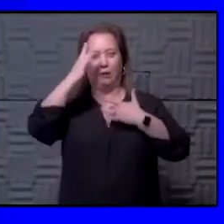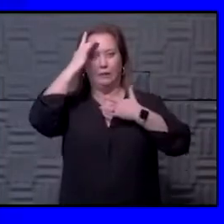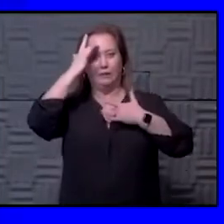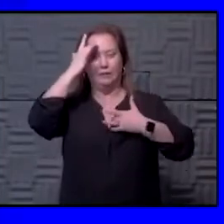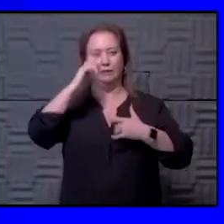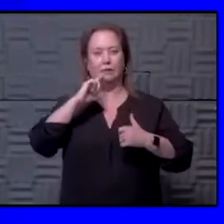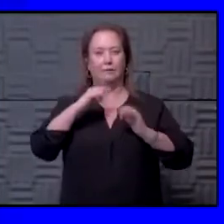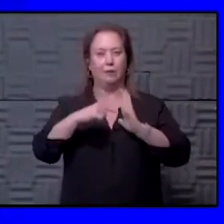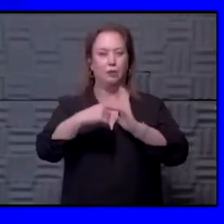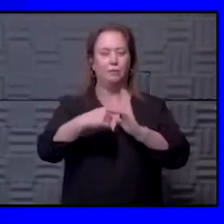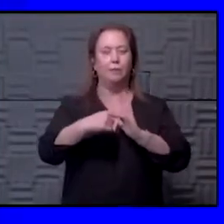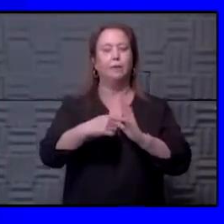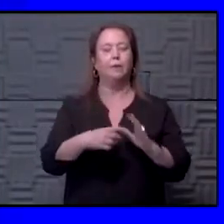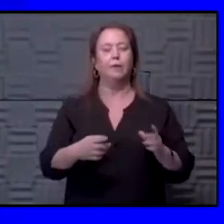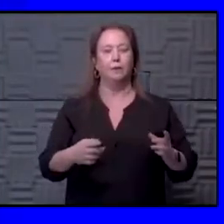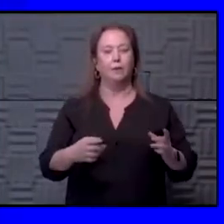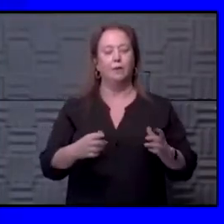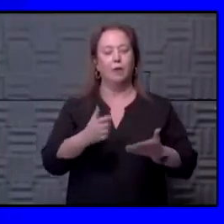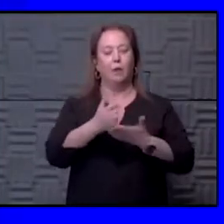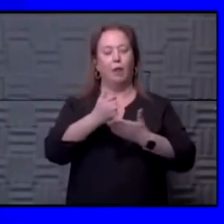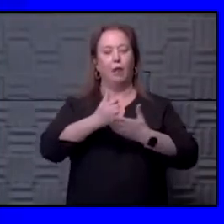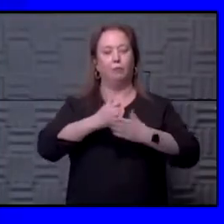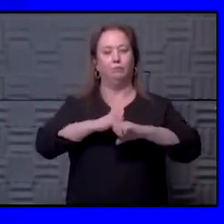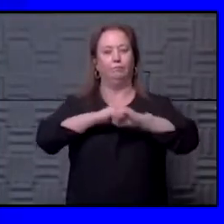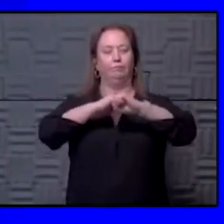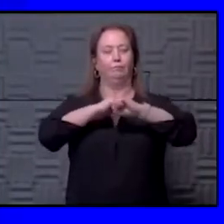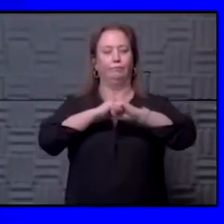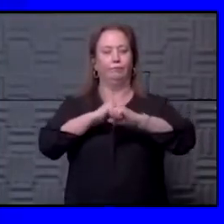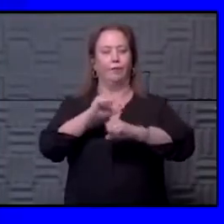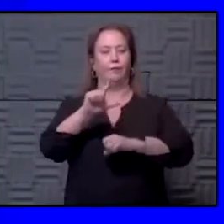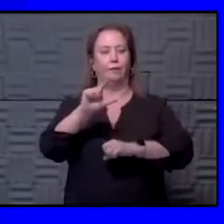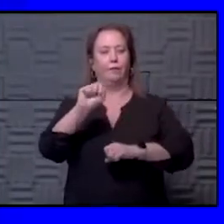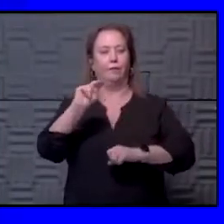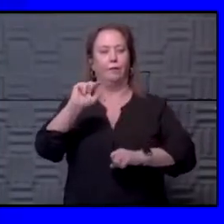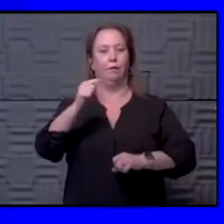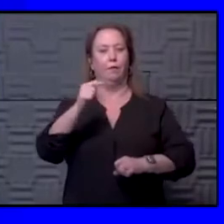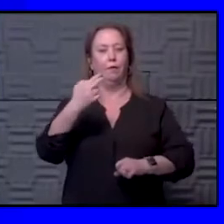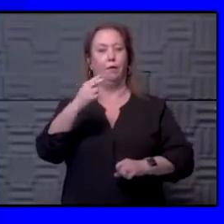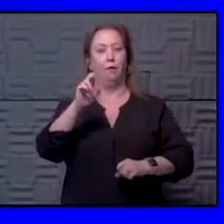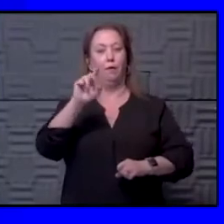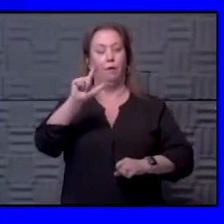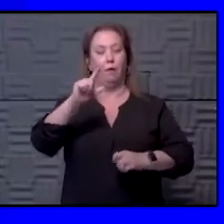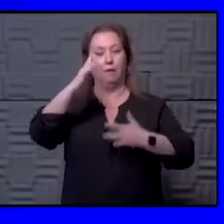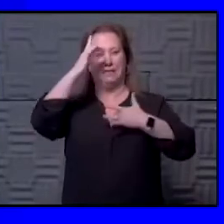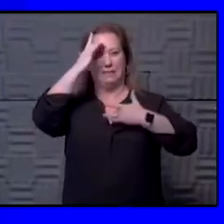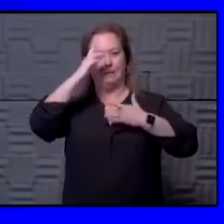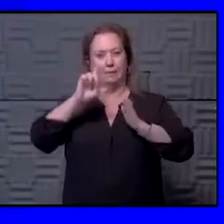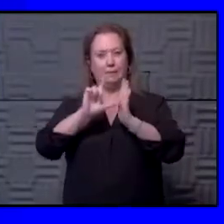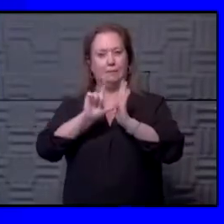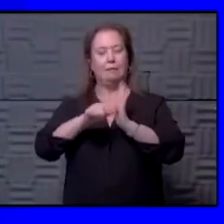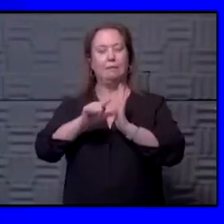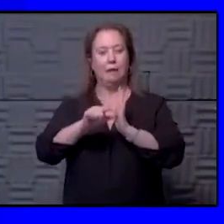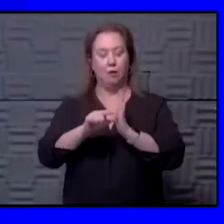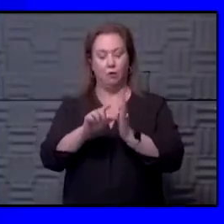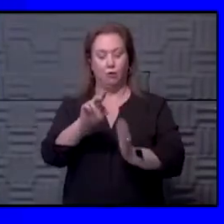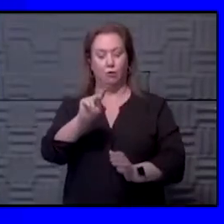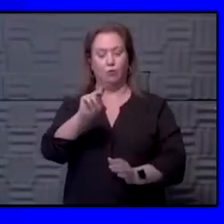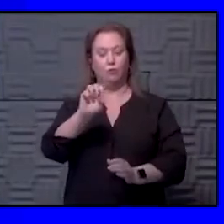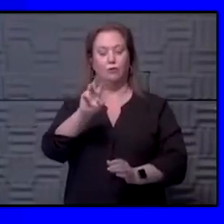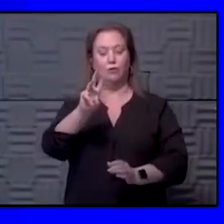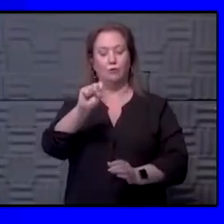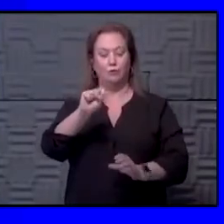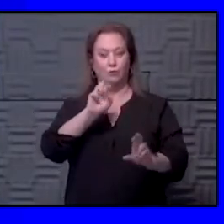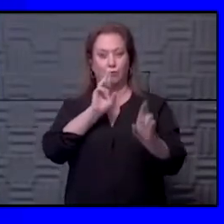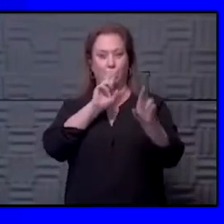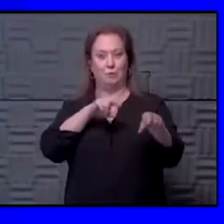or severe symptoms, that it would help prevent the long-haul symptoms later on as well. And there are news reports, and I know